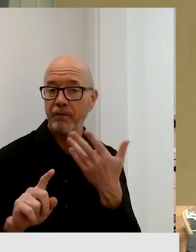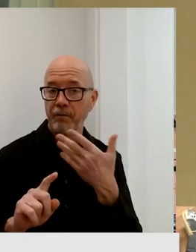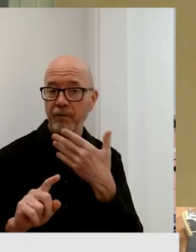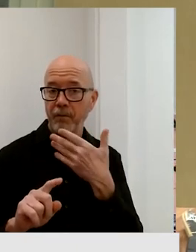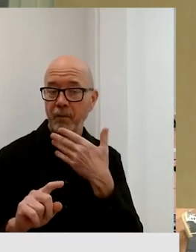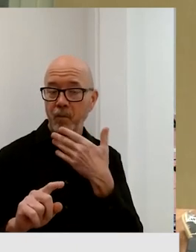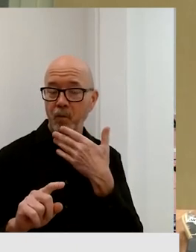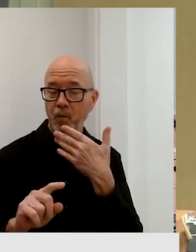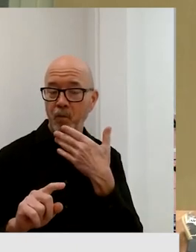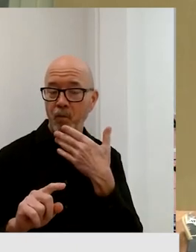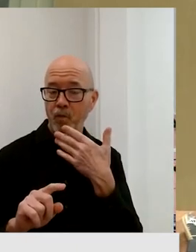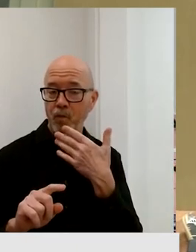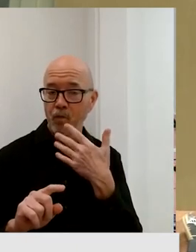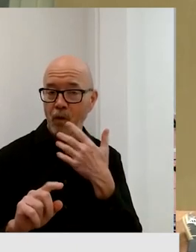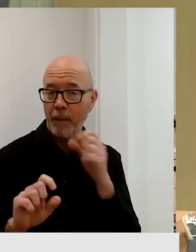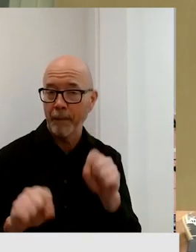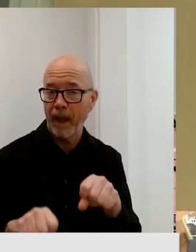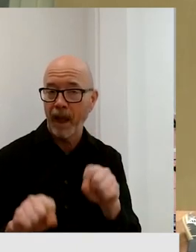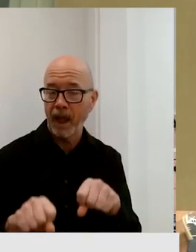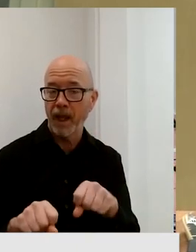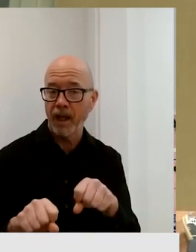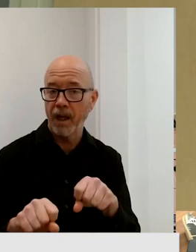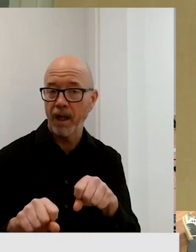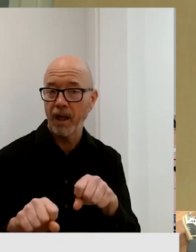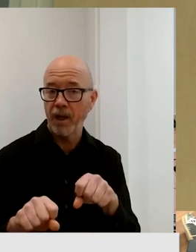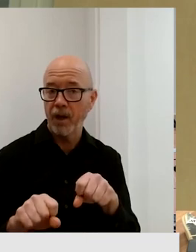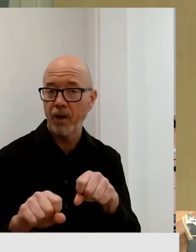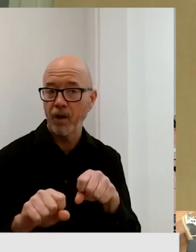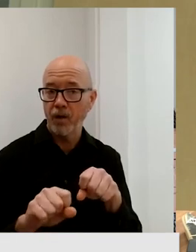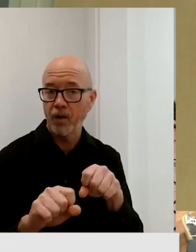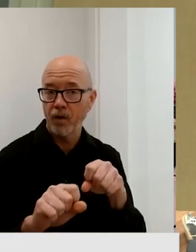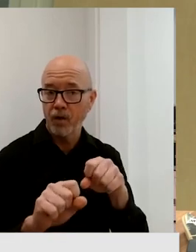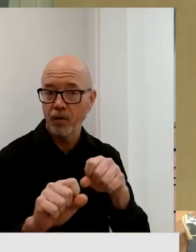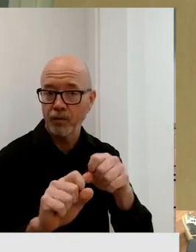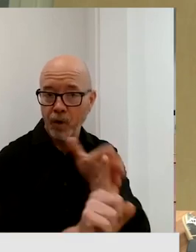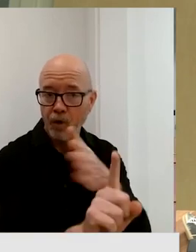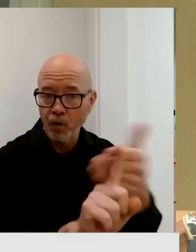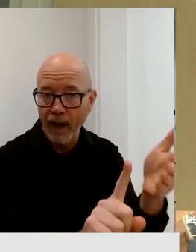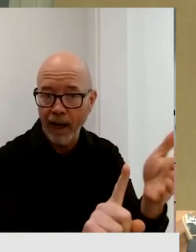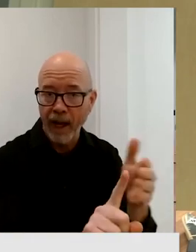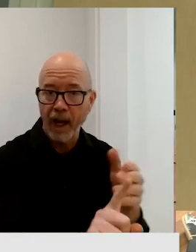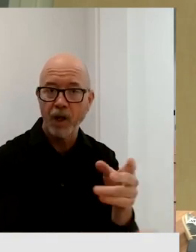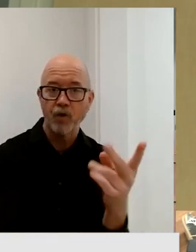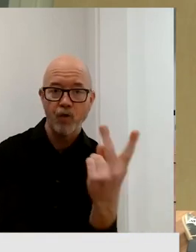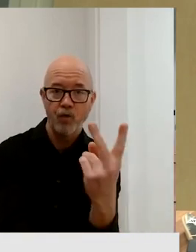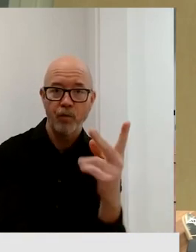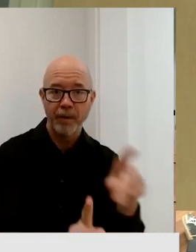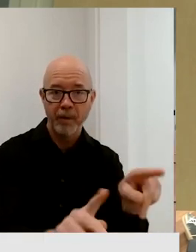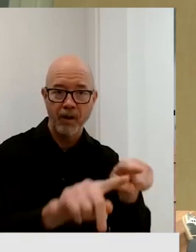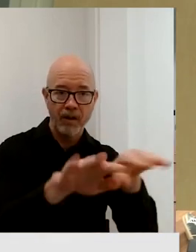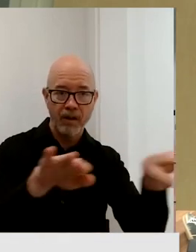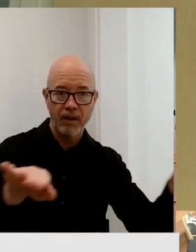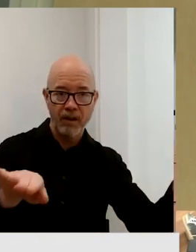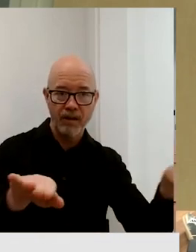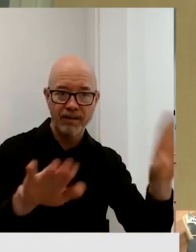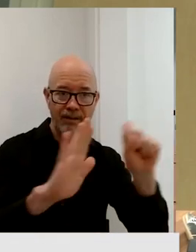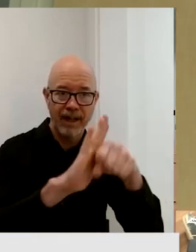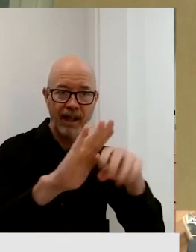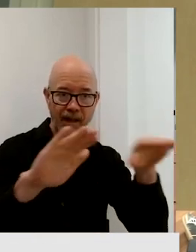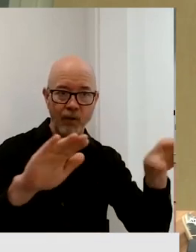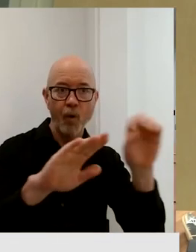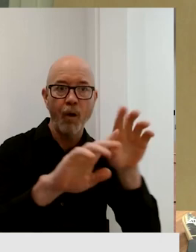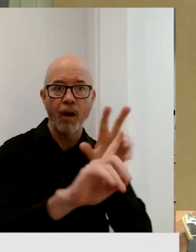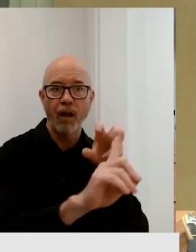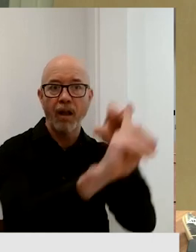Jim Porter and June Tierney or go to the legislature and the governor directly. And expose